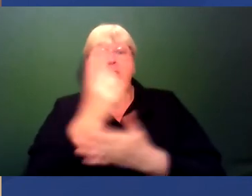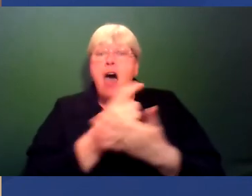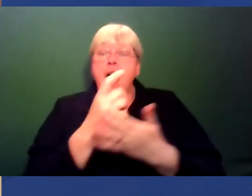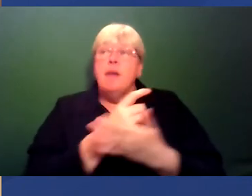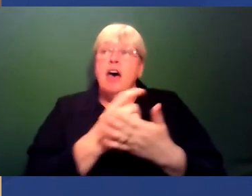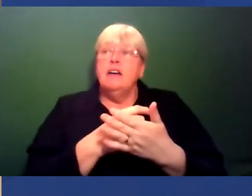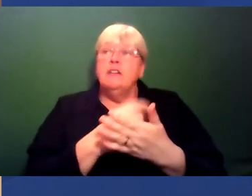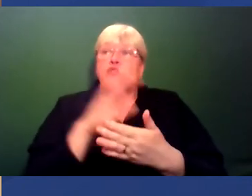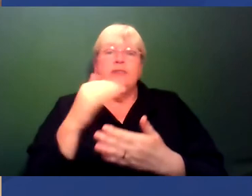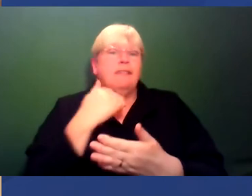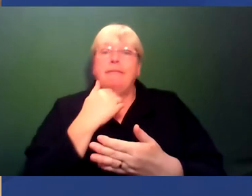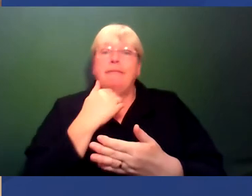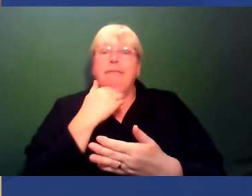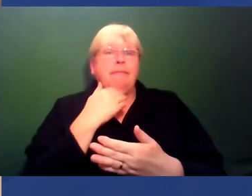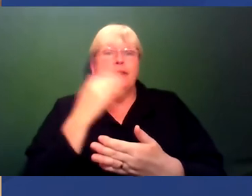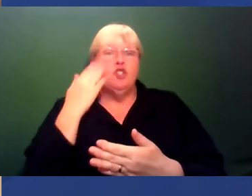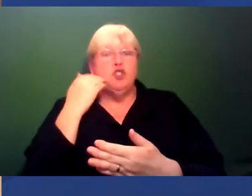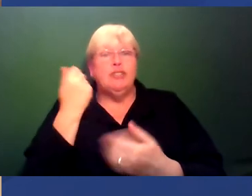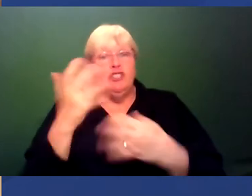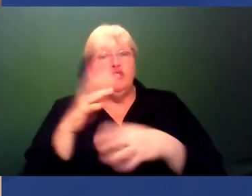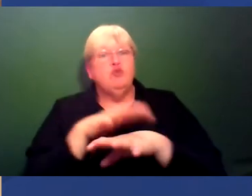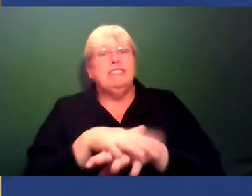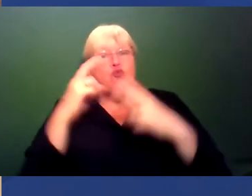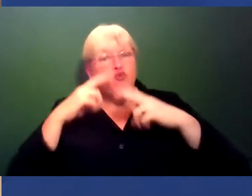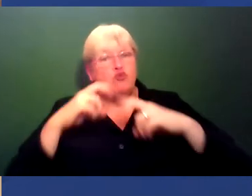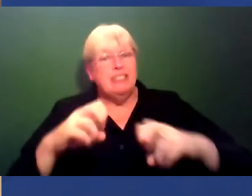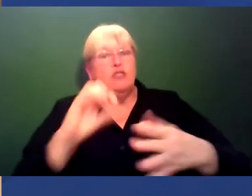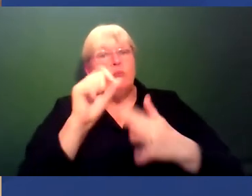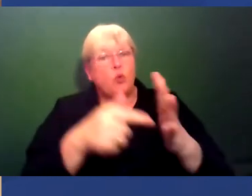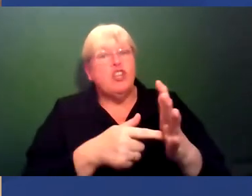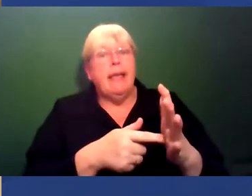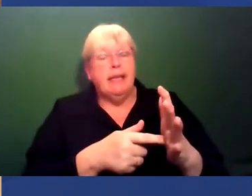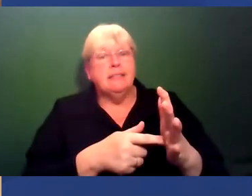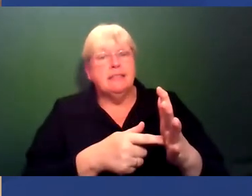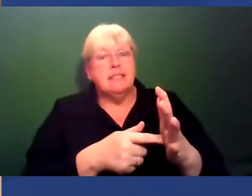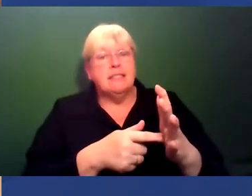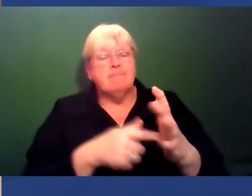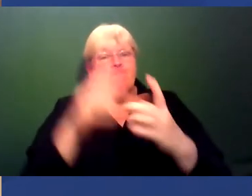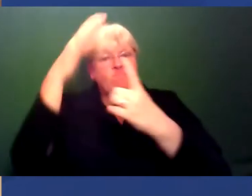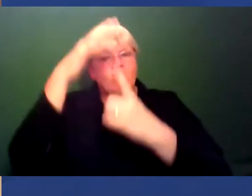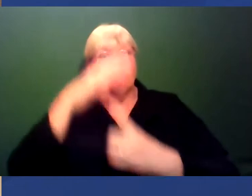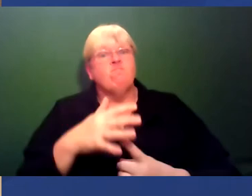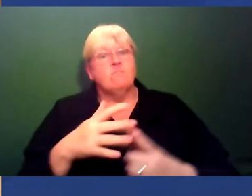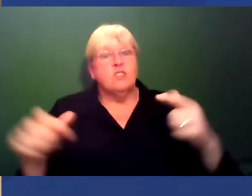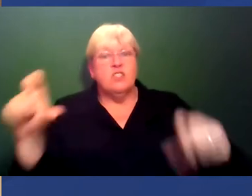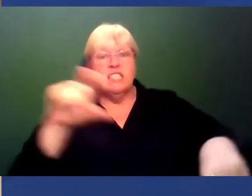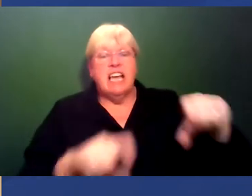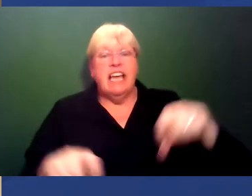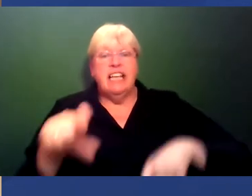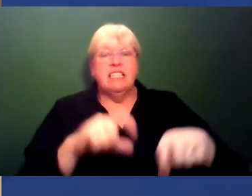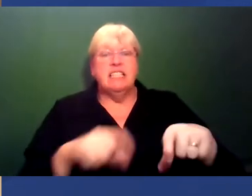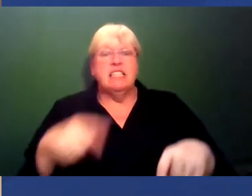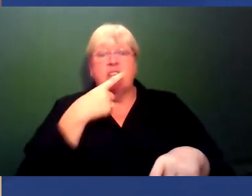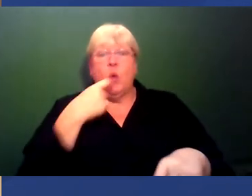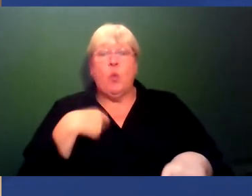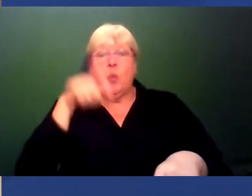lack of racial kind of integration and research projects. So, you know, what do call it? Parachute science. So this idea that a bunch of white people just arrive in this